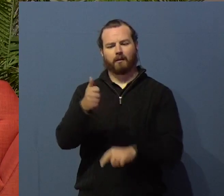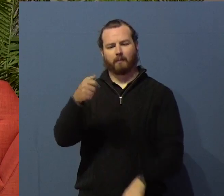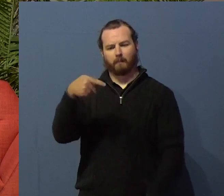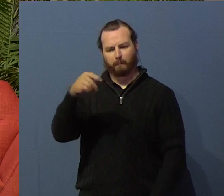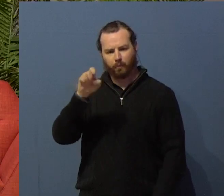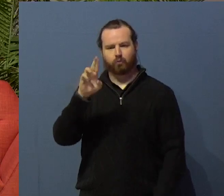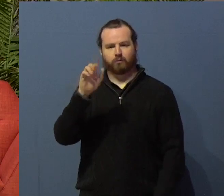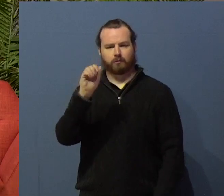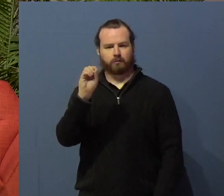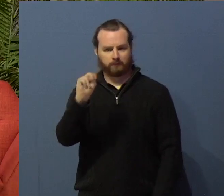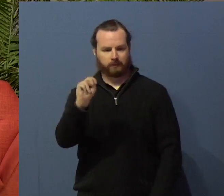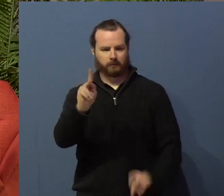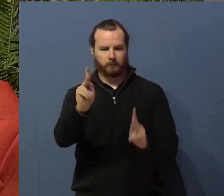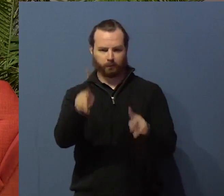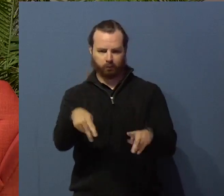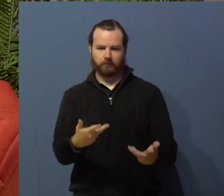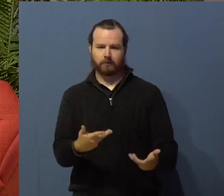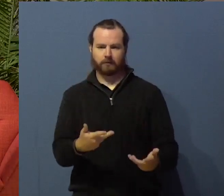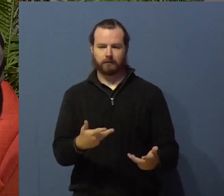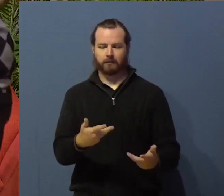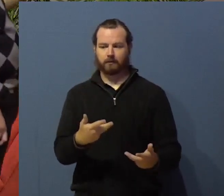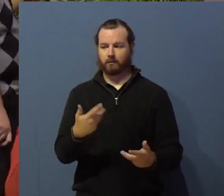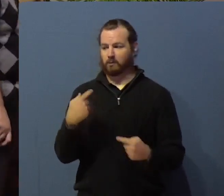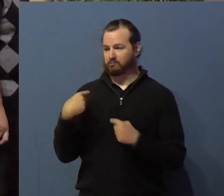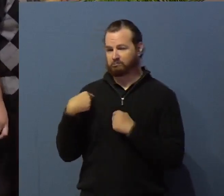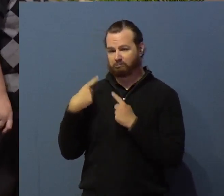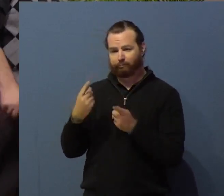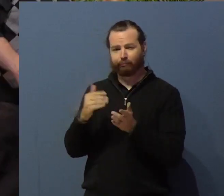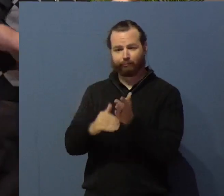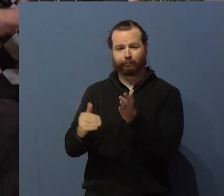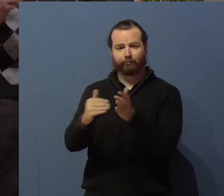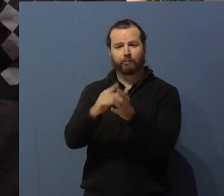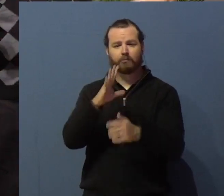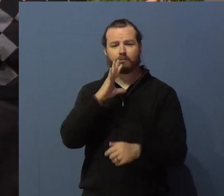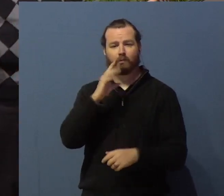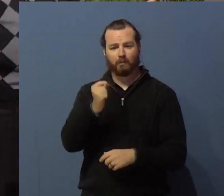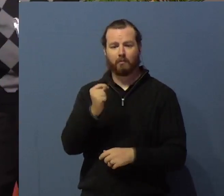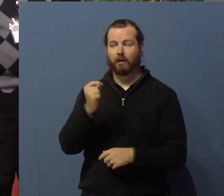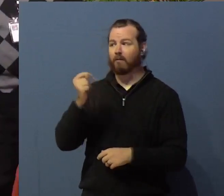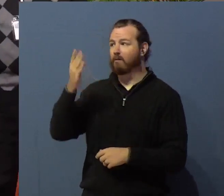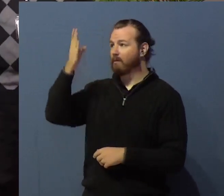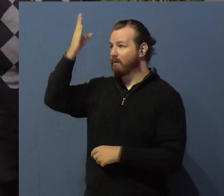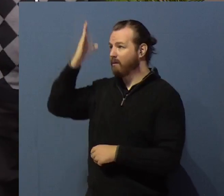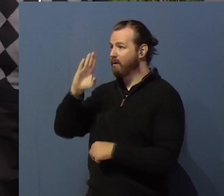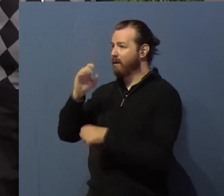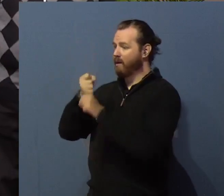like everybody else. In Jameis Ministries, we work with the idea that everyone's disabled.